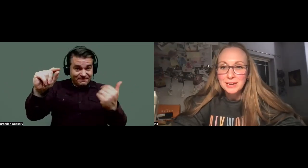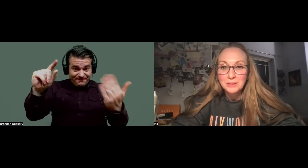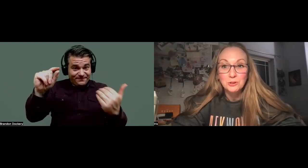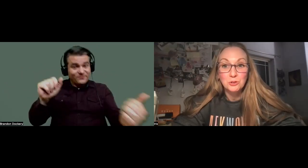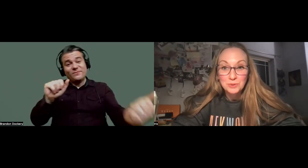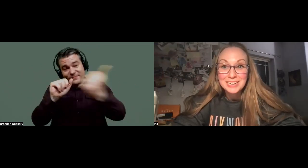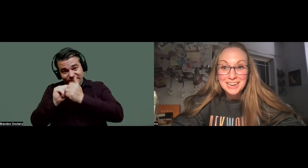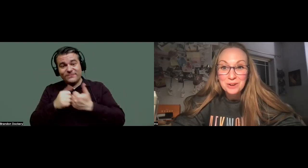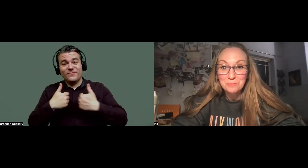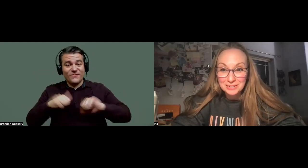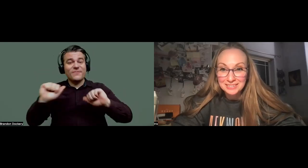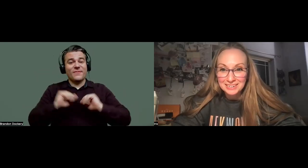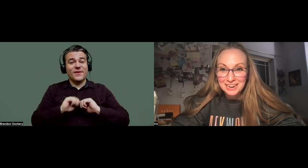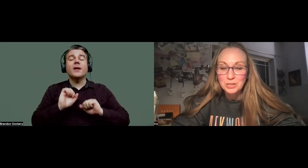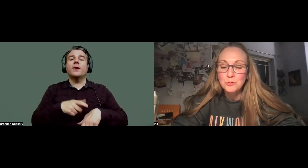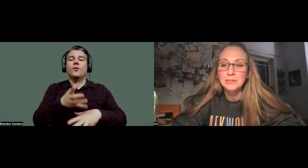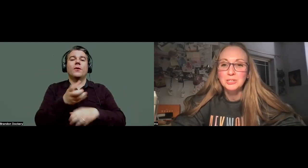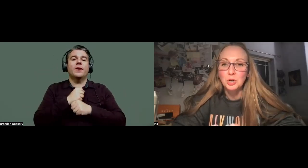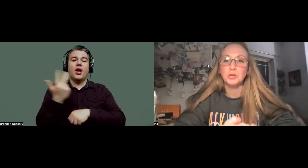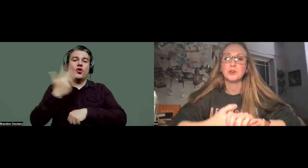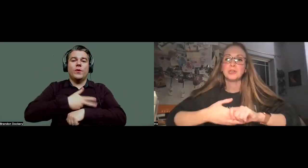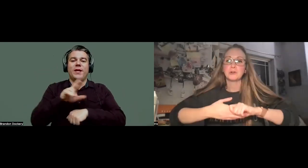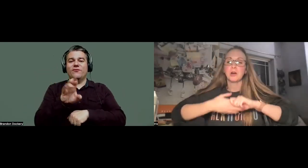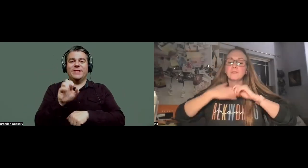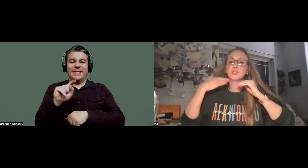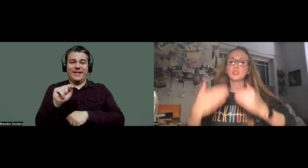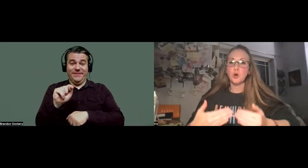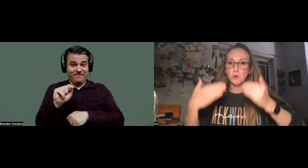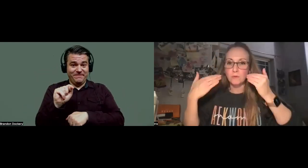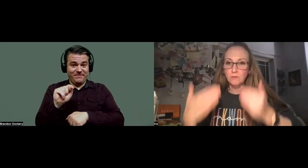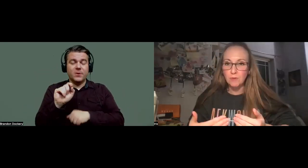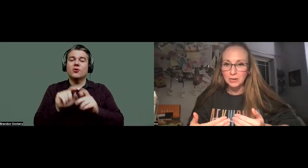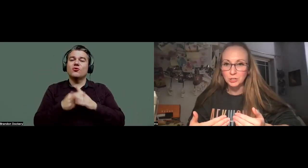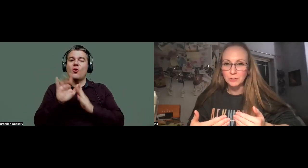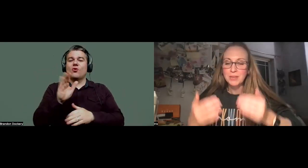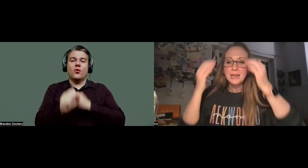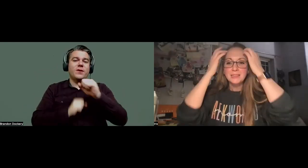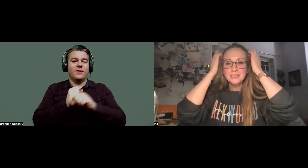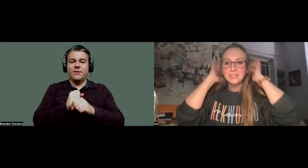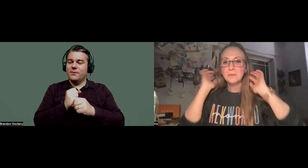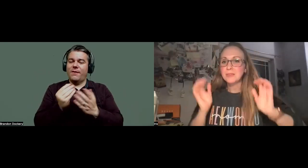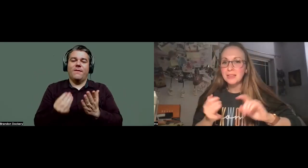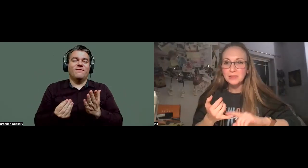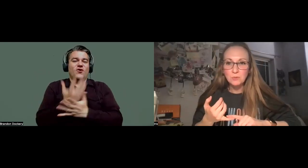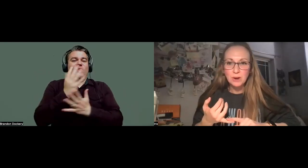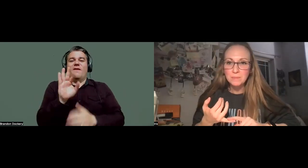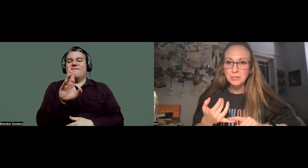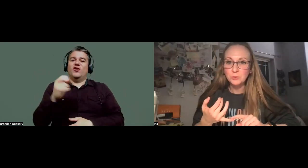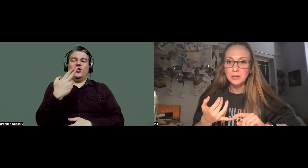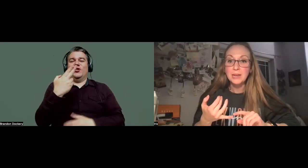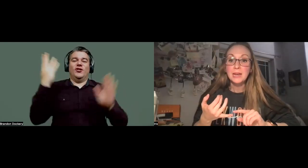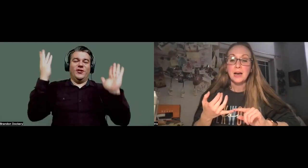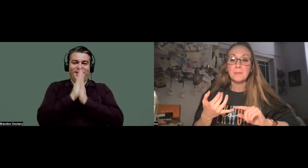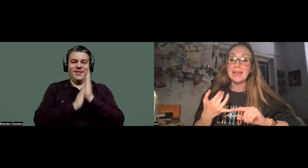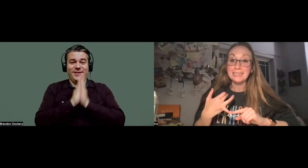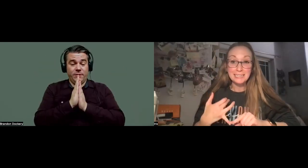You can get the three day reset and you can start your year off so fresh. This is something that they recommend